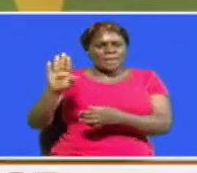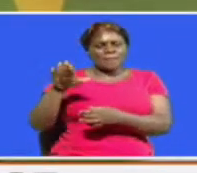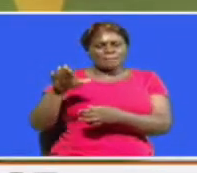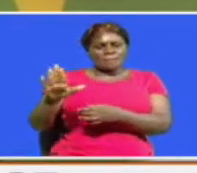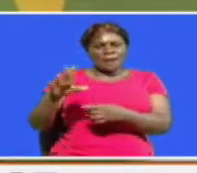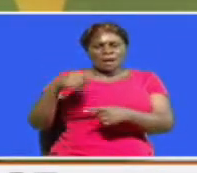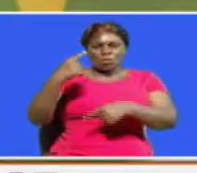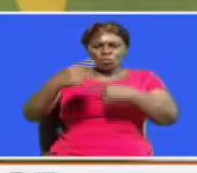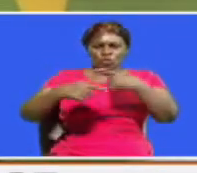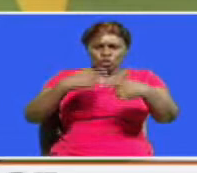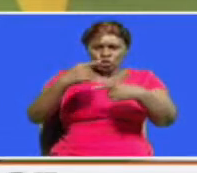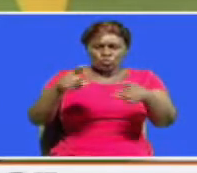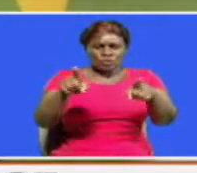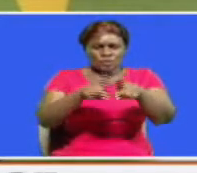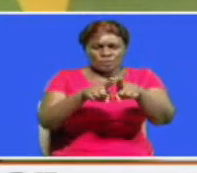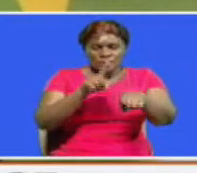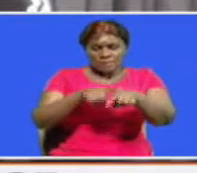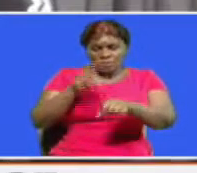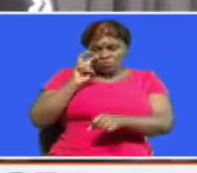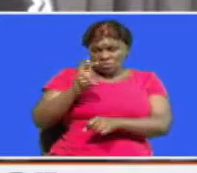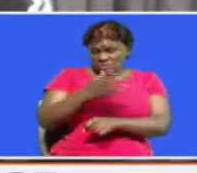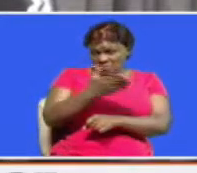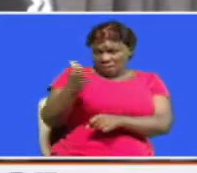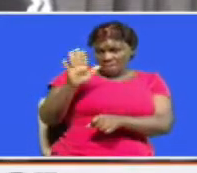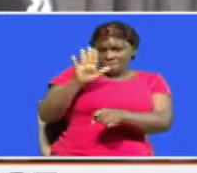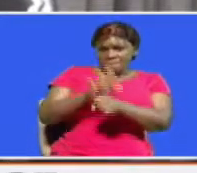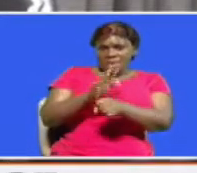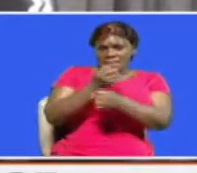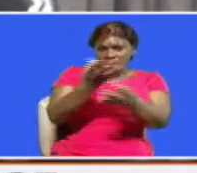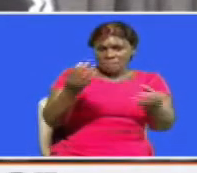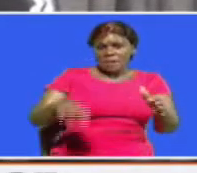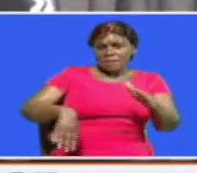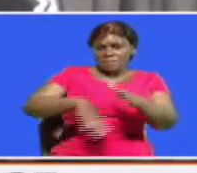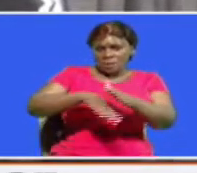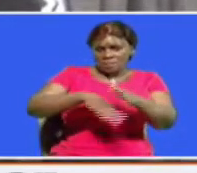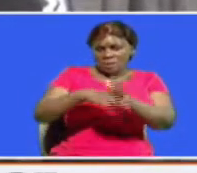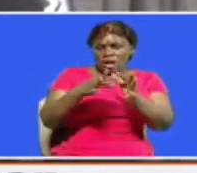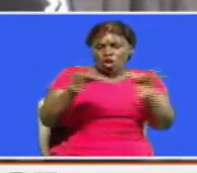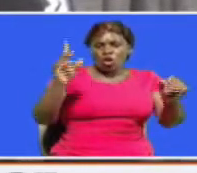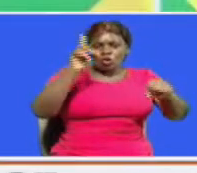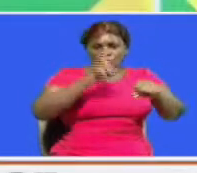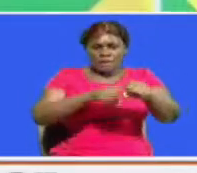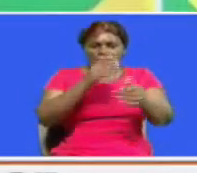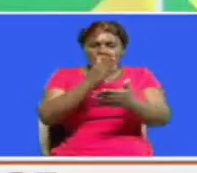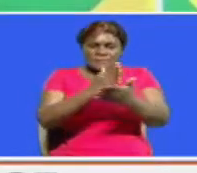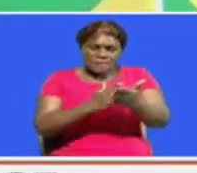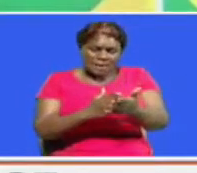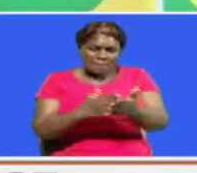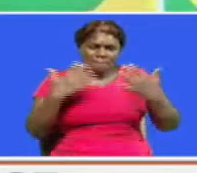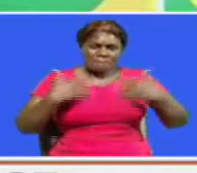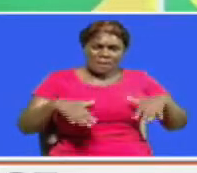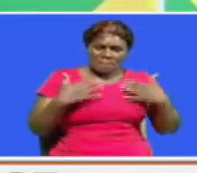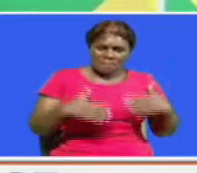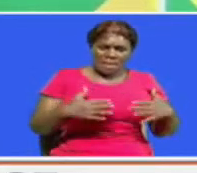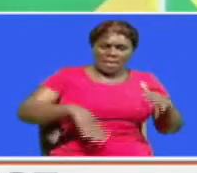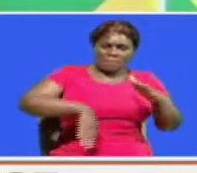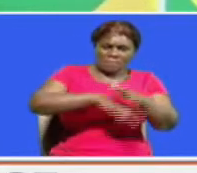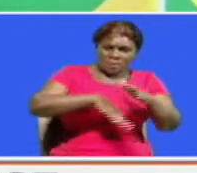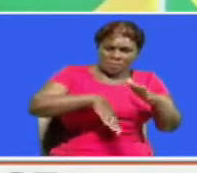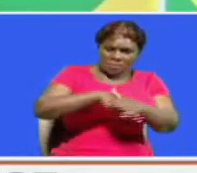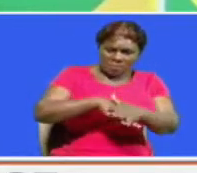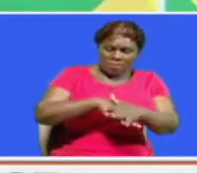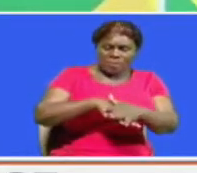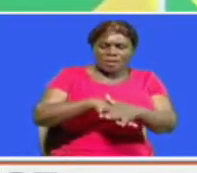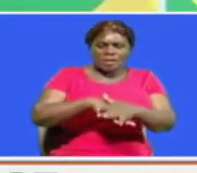maintained their tempo. And if you look at them, most of them have been in football for so long. Most of them have played even football.